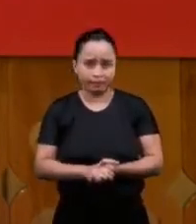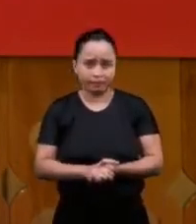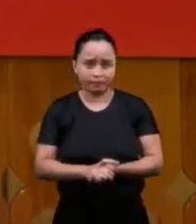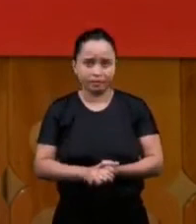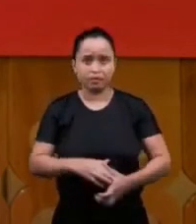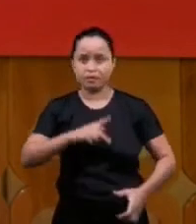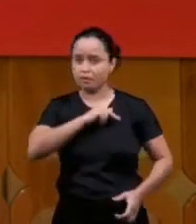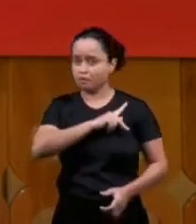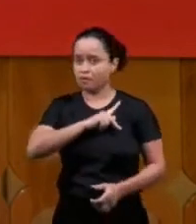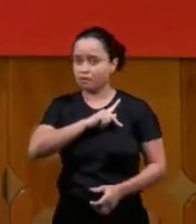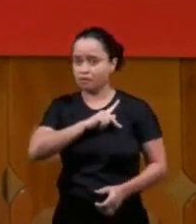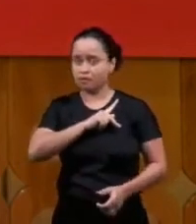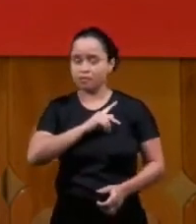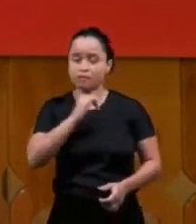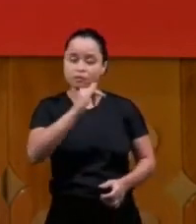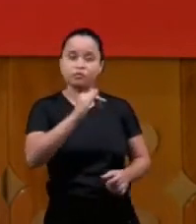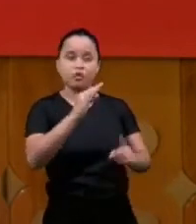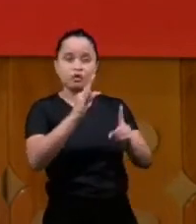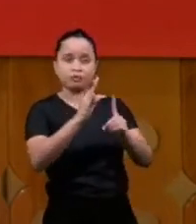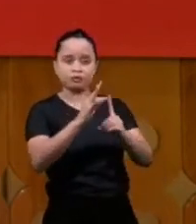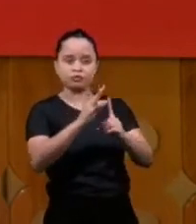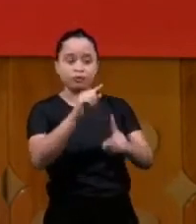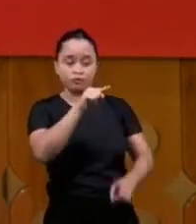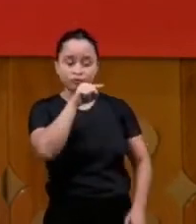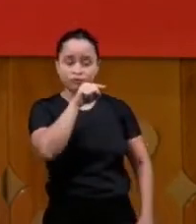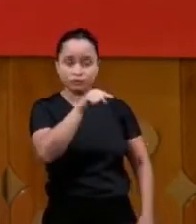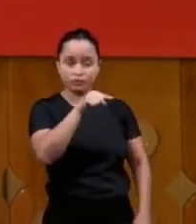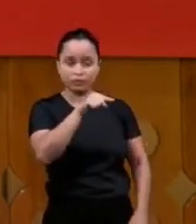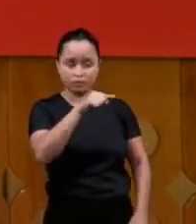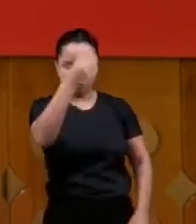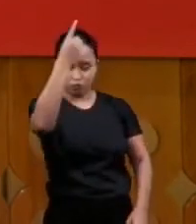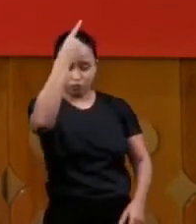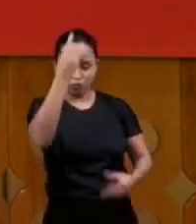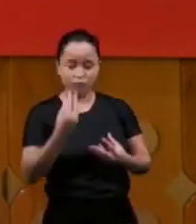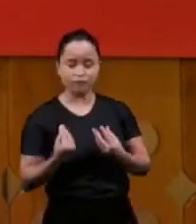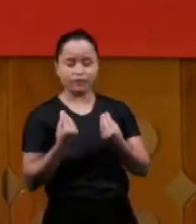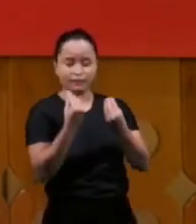despise the gift that is in you that was given through